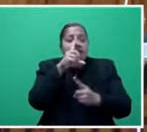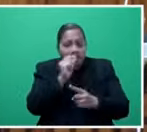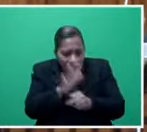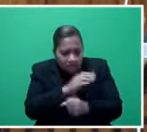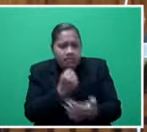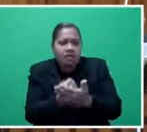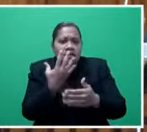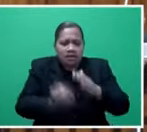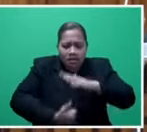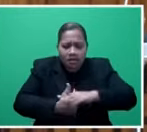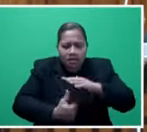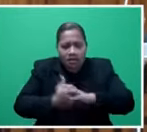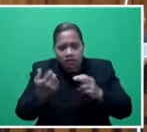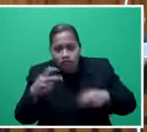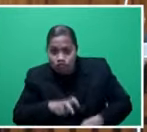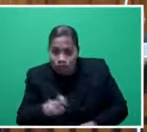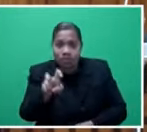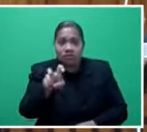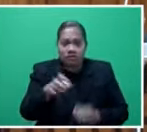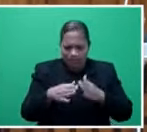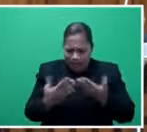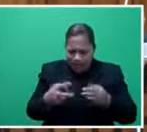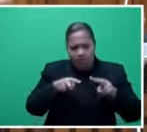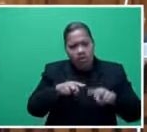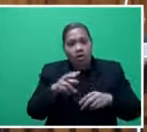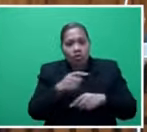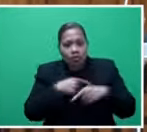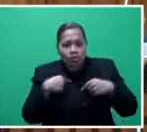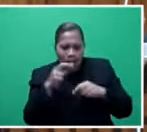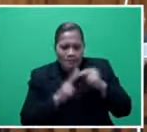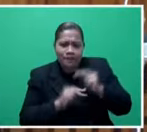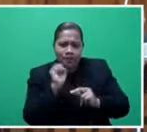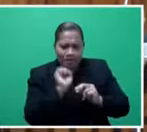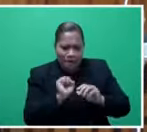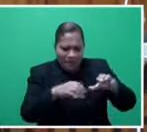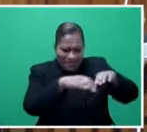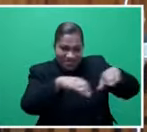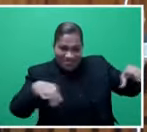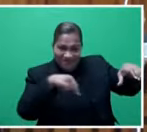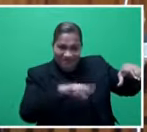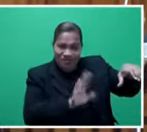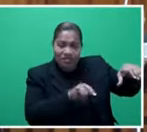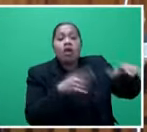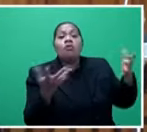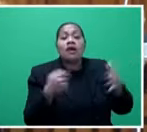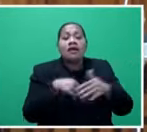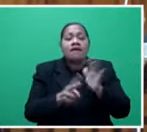We have announced, Mr. Speaker, sir, that we are building a bus terminal for what we call the suburban terminal services in Vallelevu.